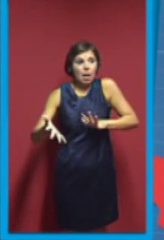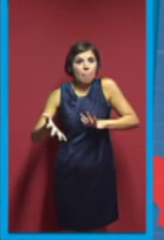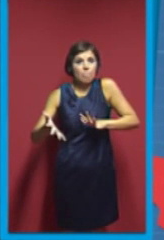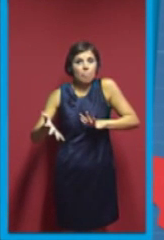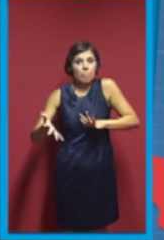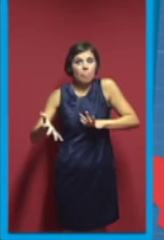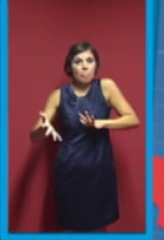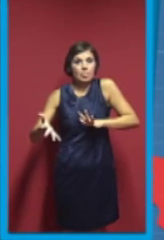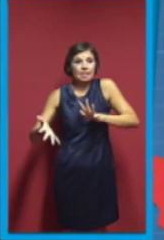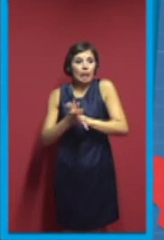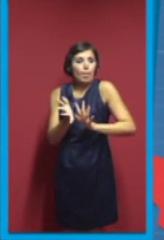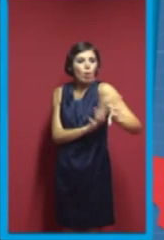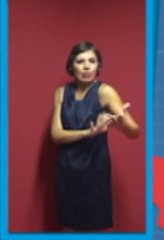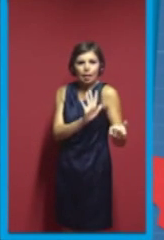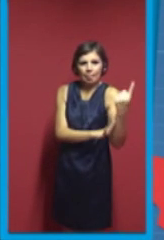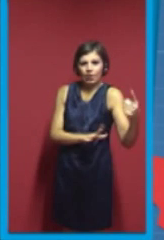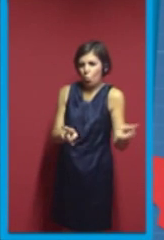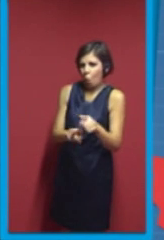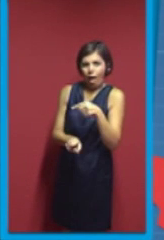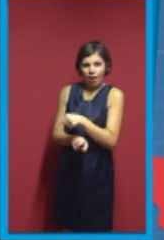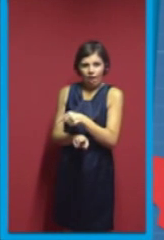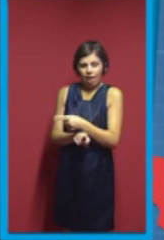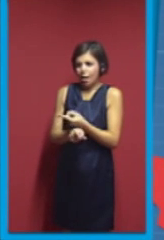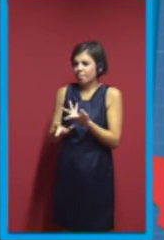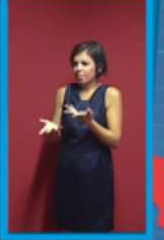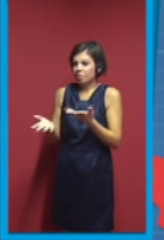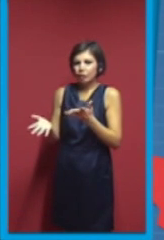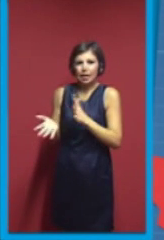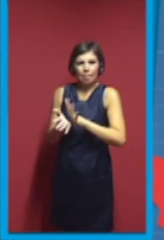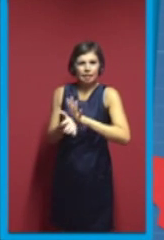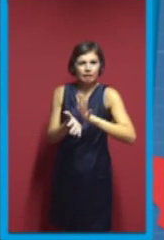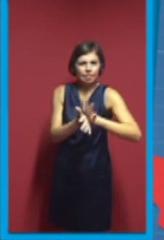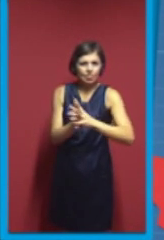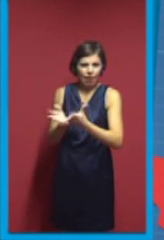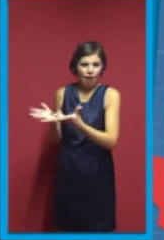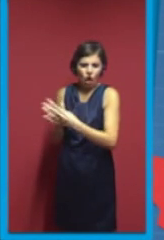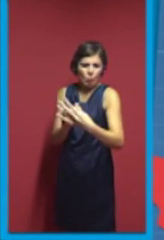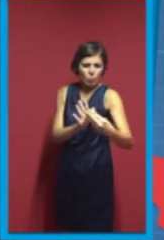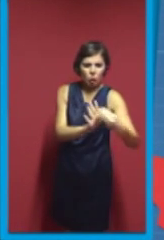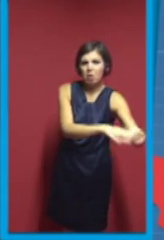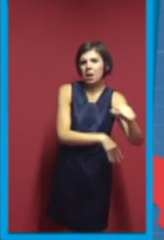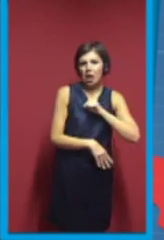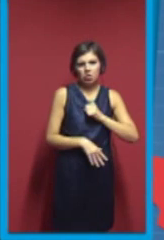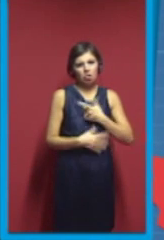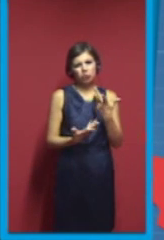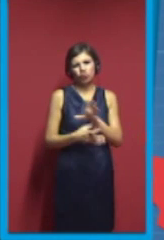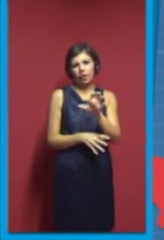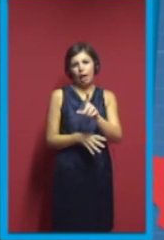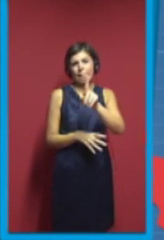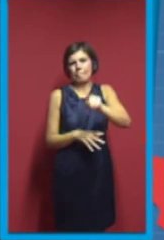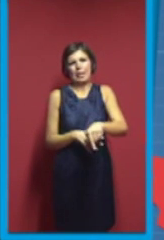think it was the first widely used 3D printer using Arduino-based electronics. So, hi, Massimo.